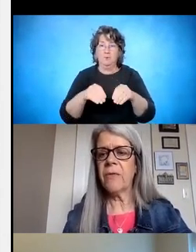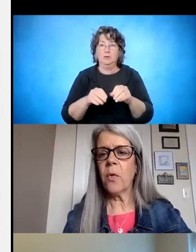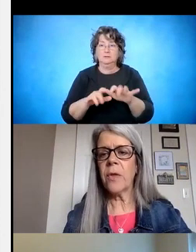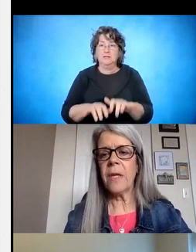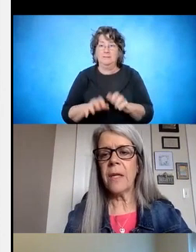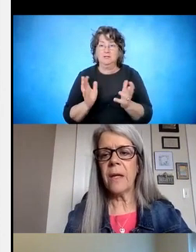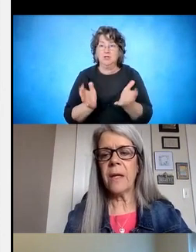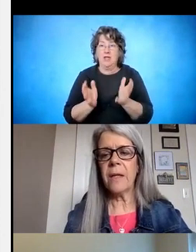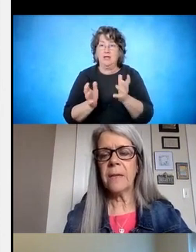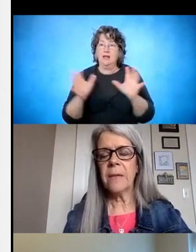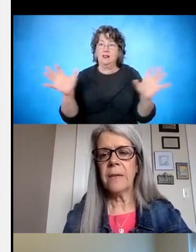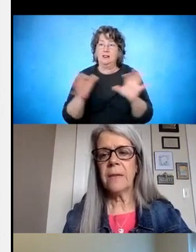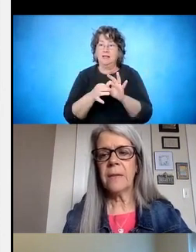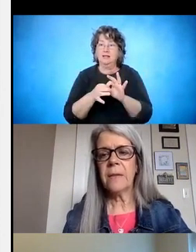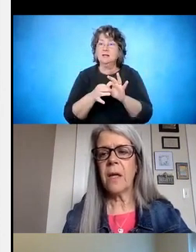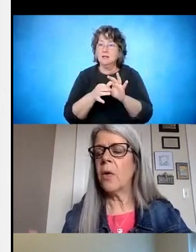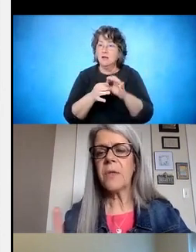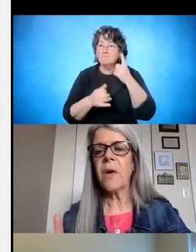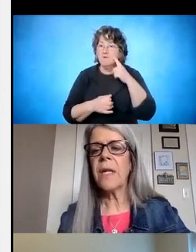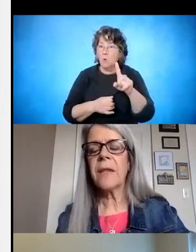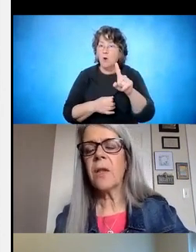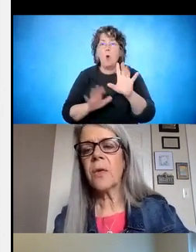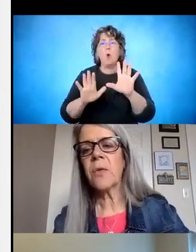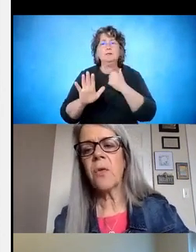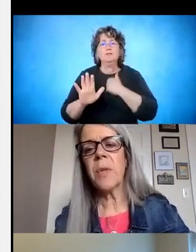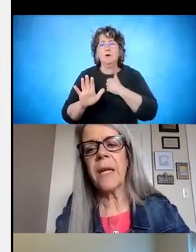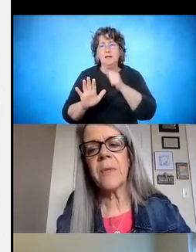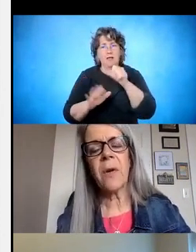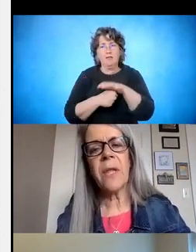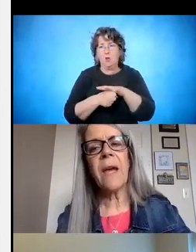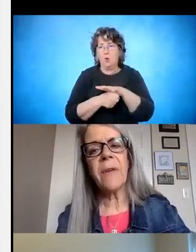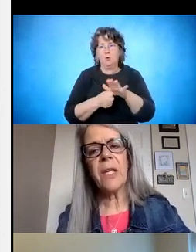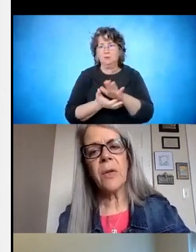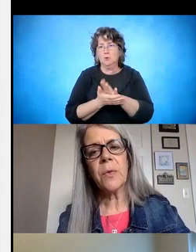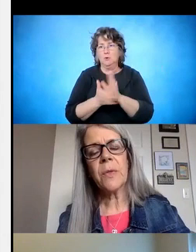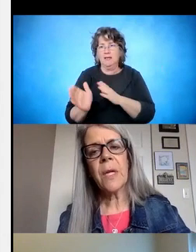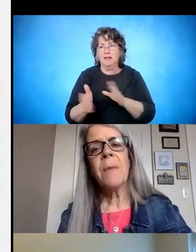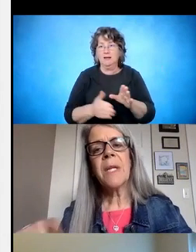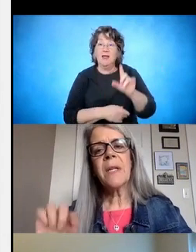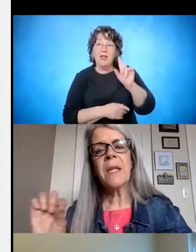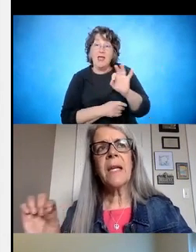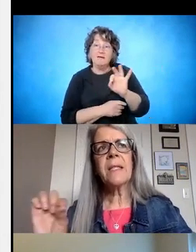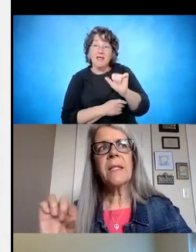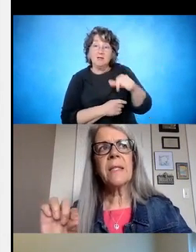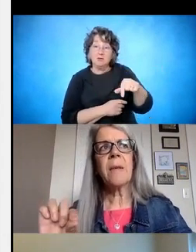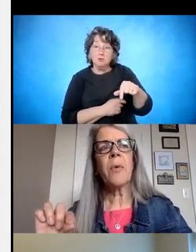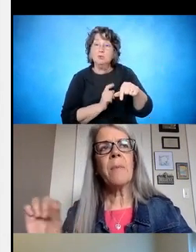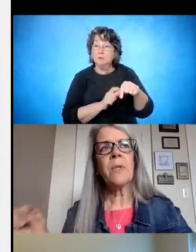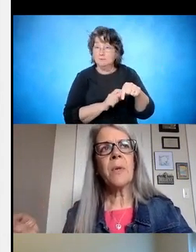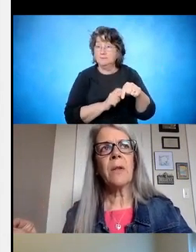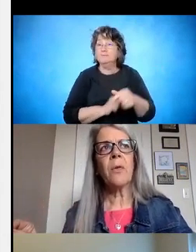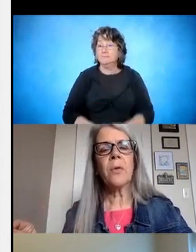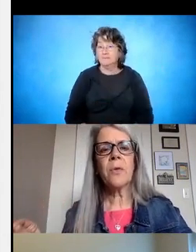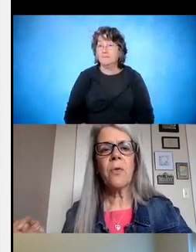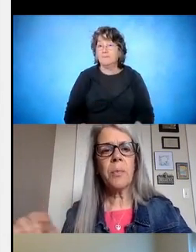link for the, oh, sorry, not the local school plan. I'm sorry, the FAQs, because I think that's the step right